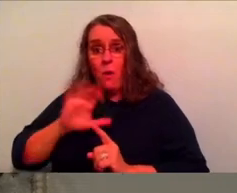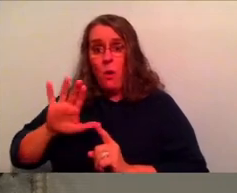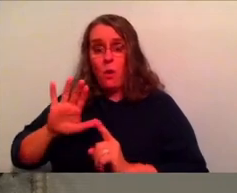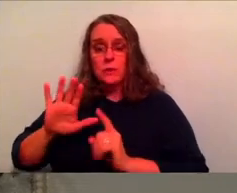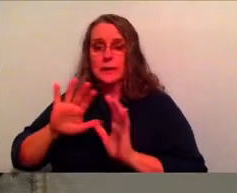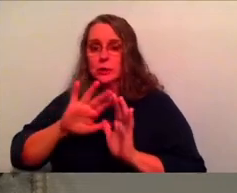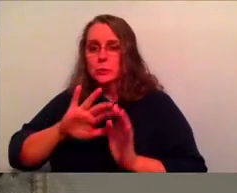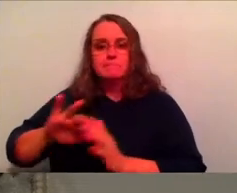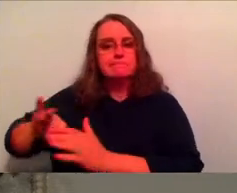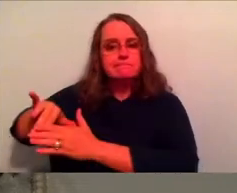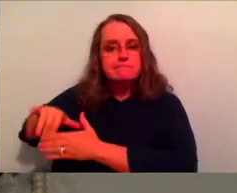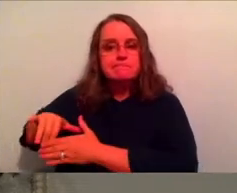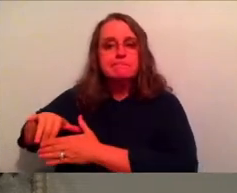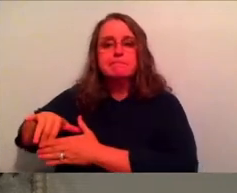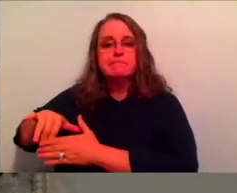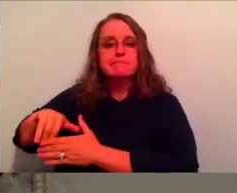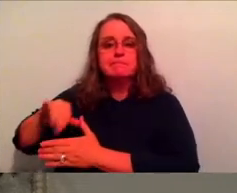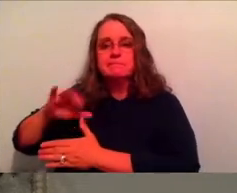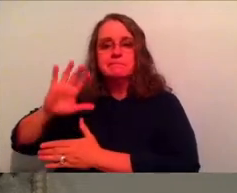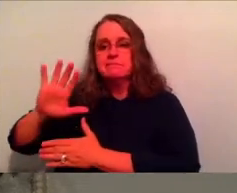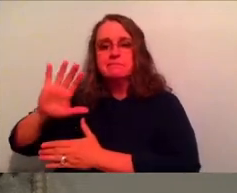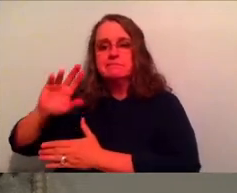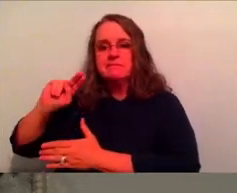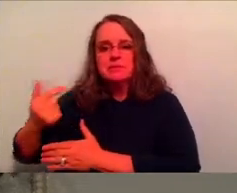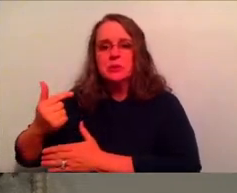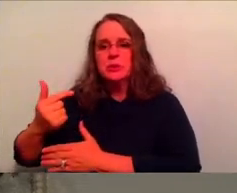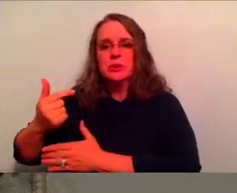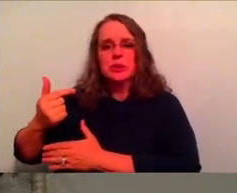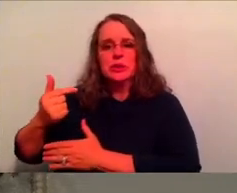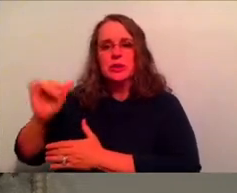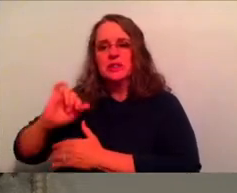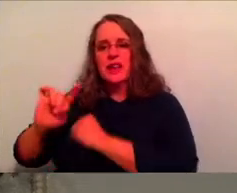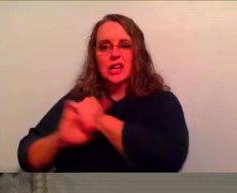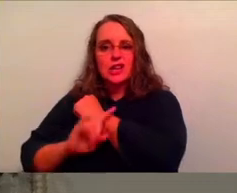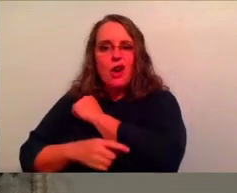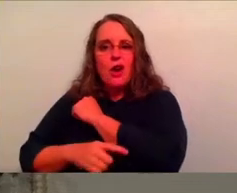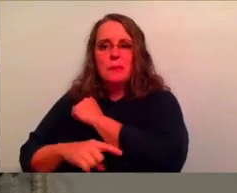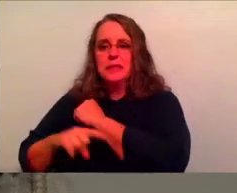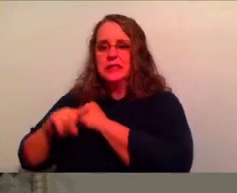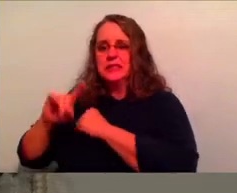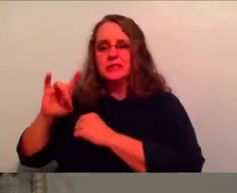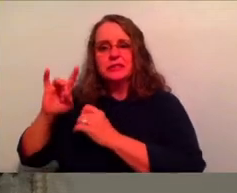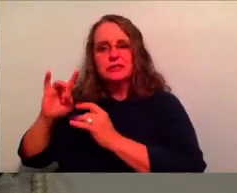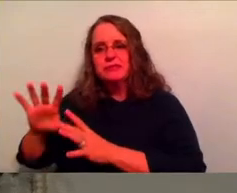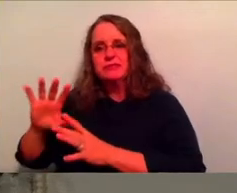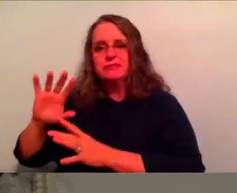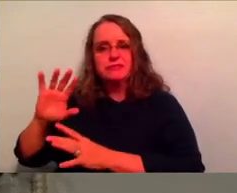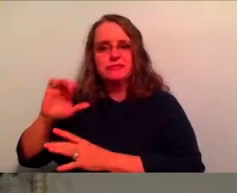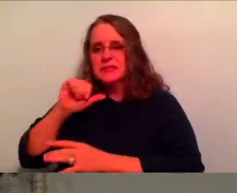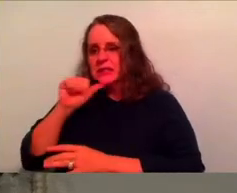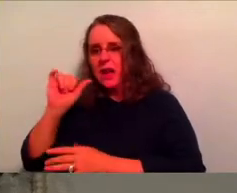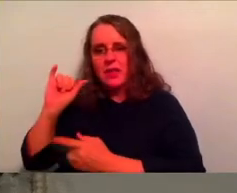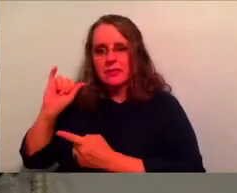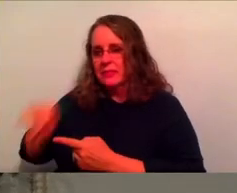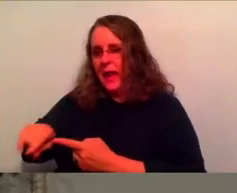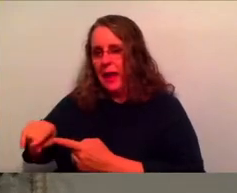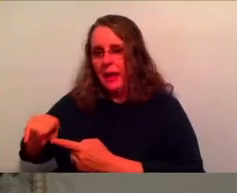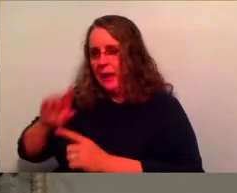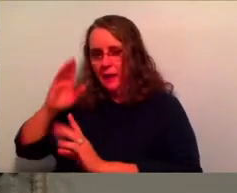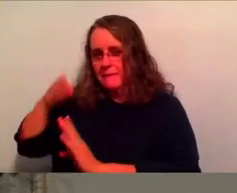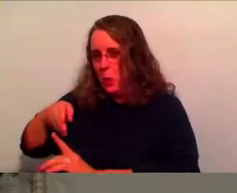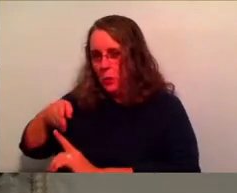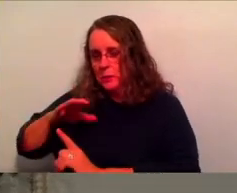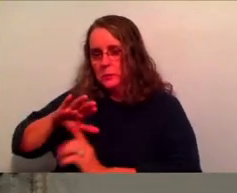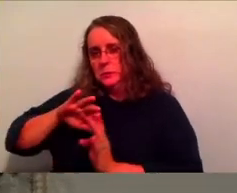behind me. I have to count them all as rubbish. They are garbage. They, they, they aren't it. That's not it. And then he gets to this